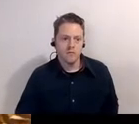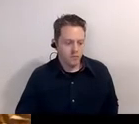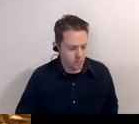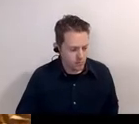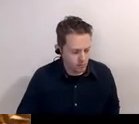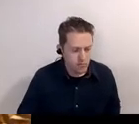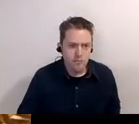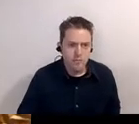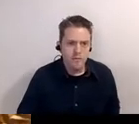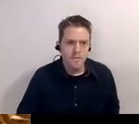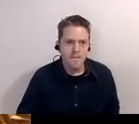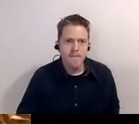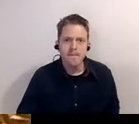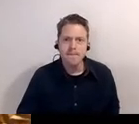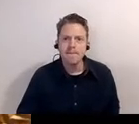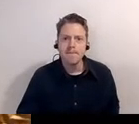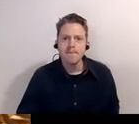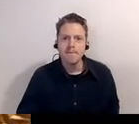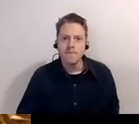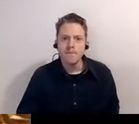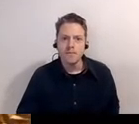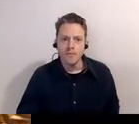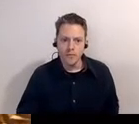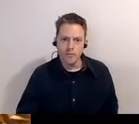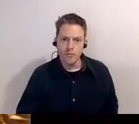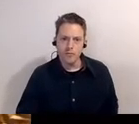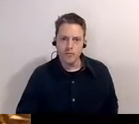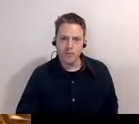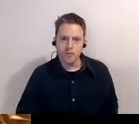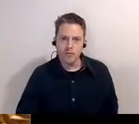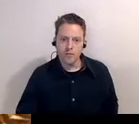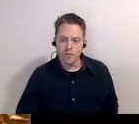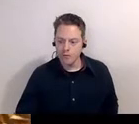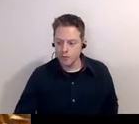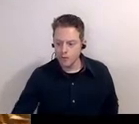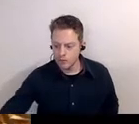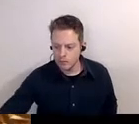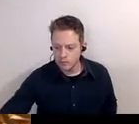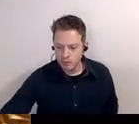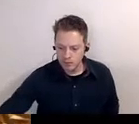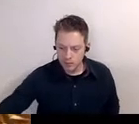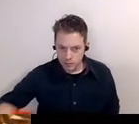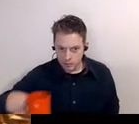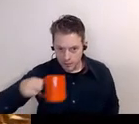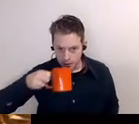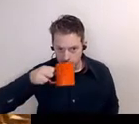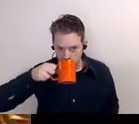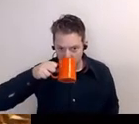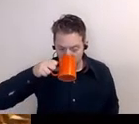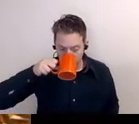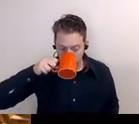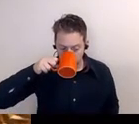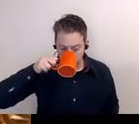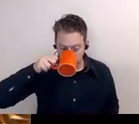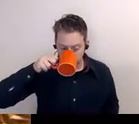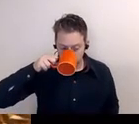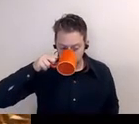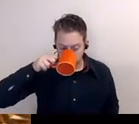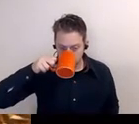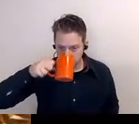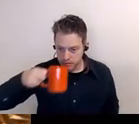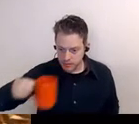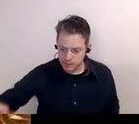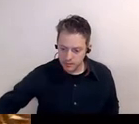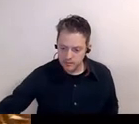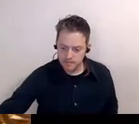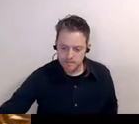but durham was the first major city to hire african-american police officers uh but not necessarily for